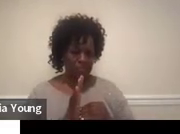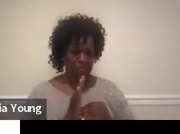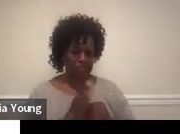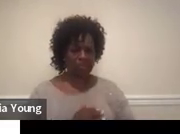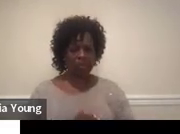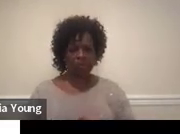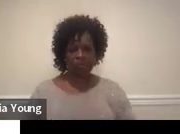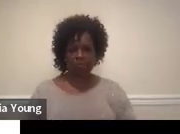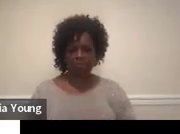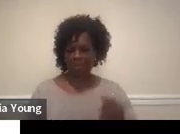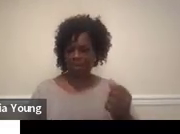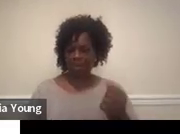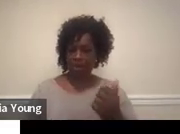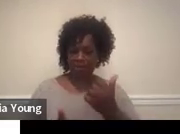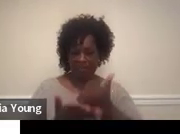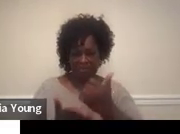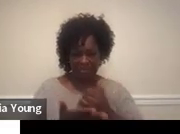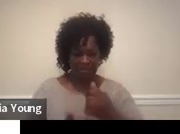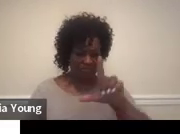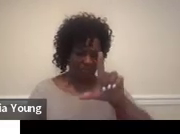Hope that's helpful, Lynn.